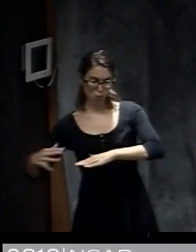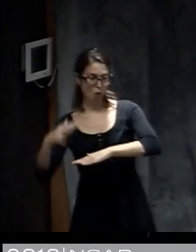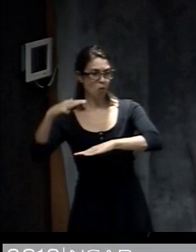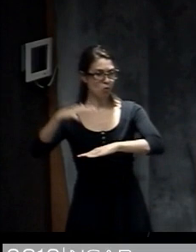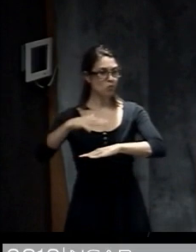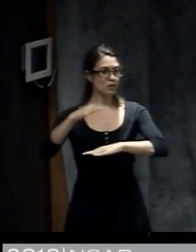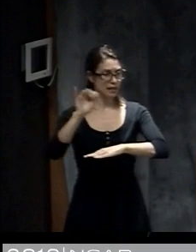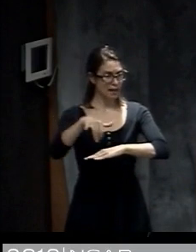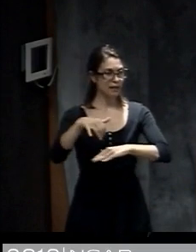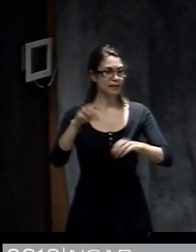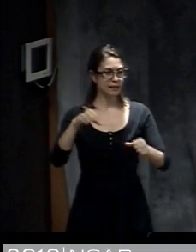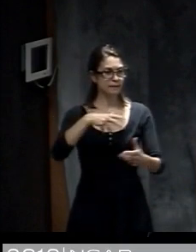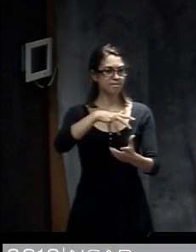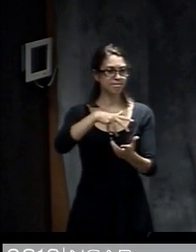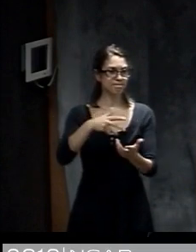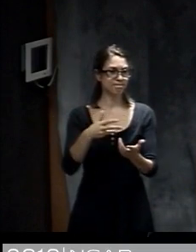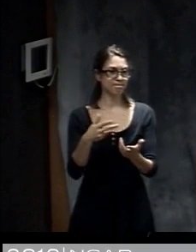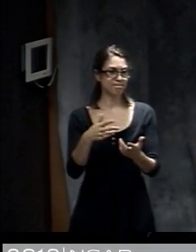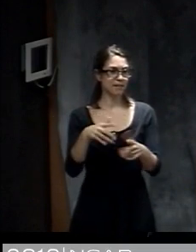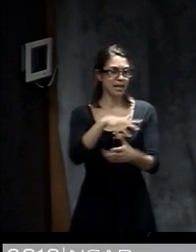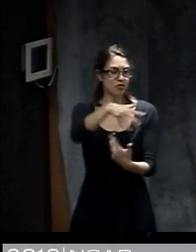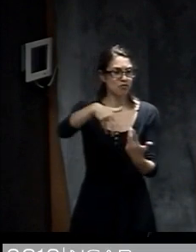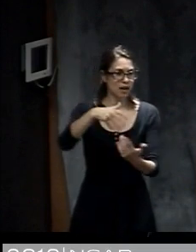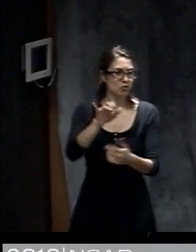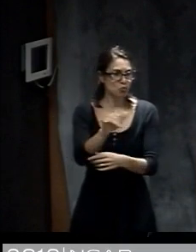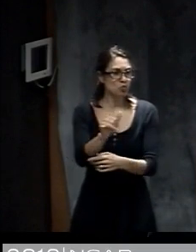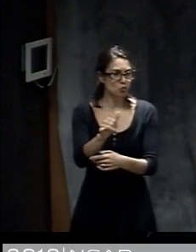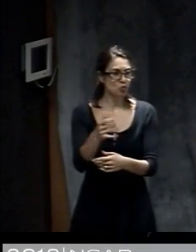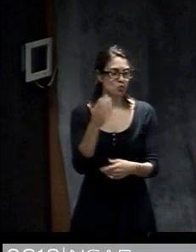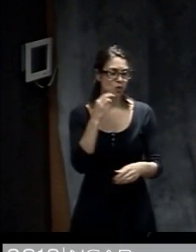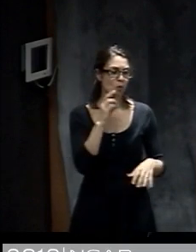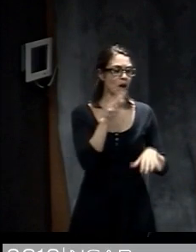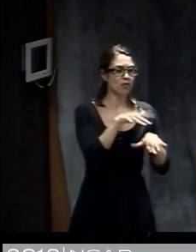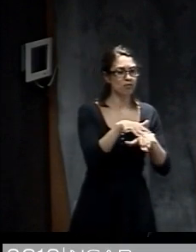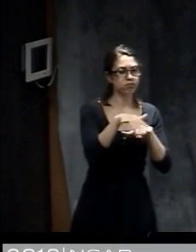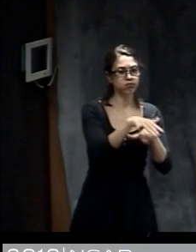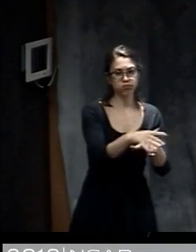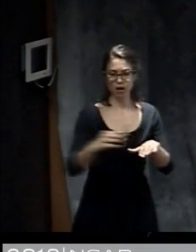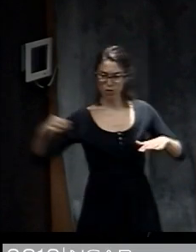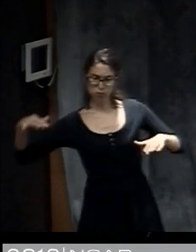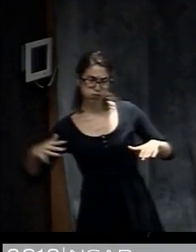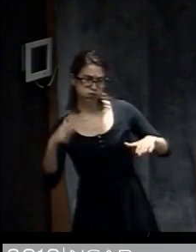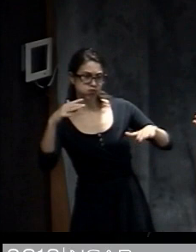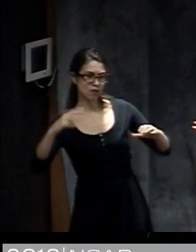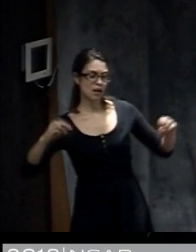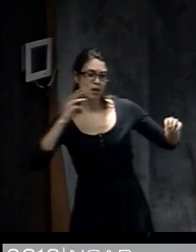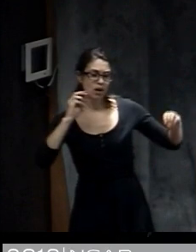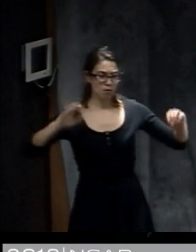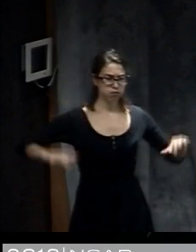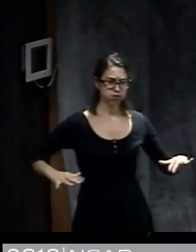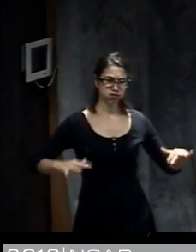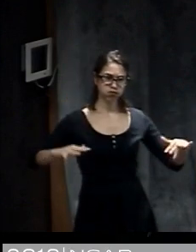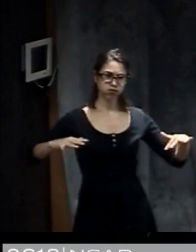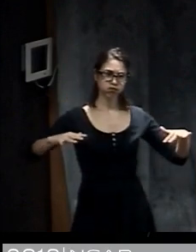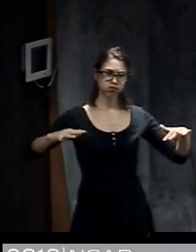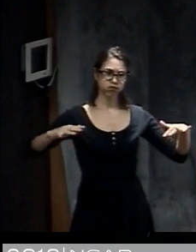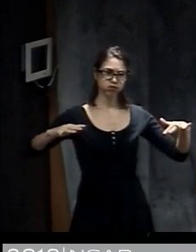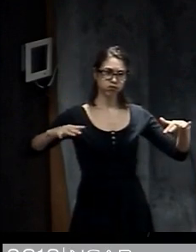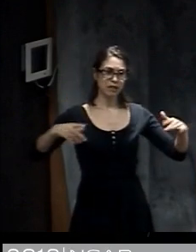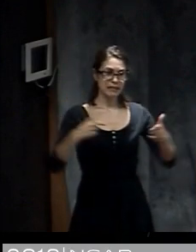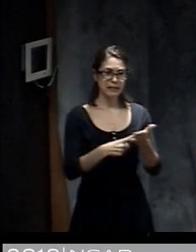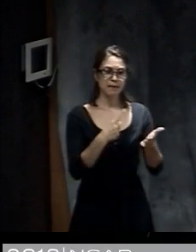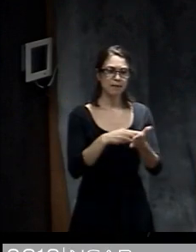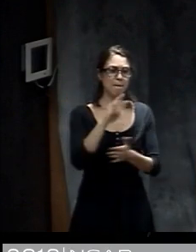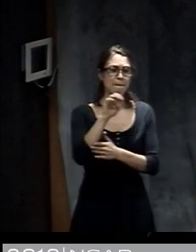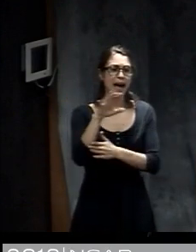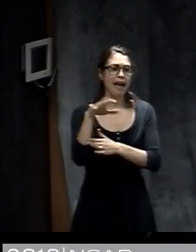you have a river coming down, you can have flooding come from the interactions among those effects. And sometimes the coastal flooding can really go miles inland if